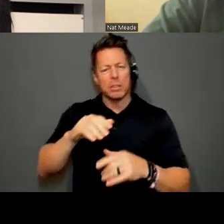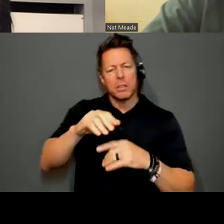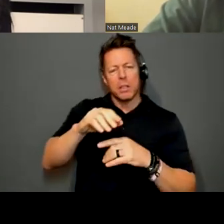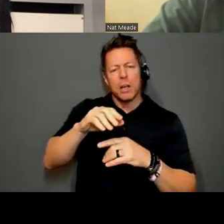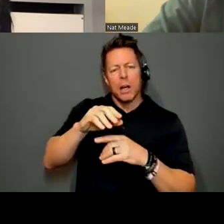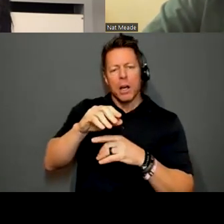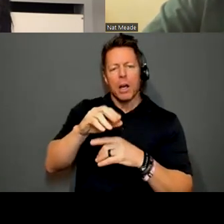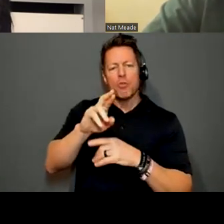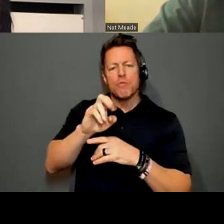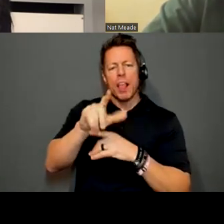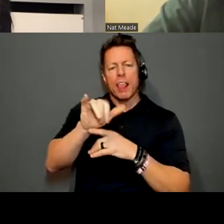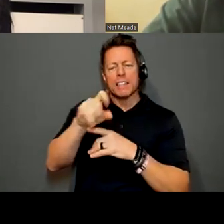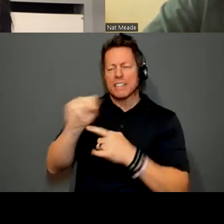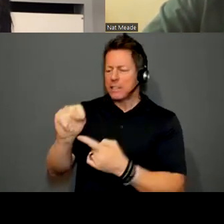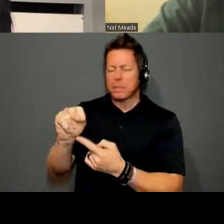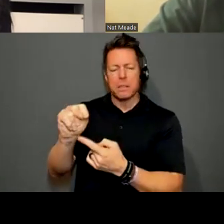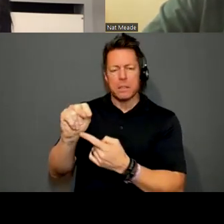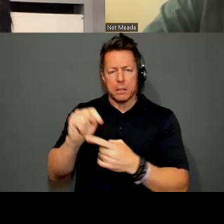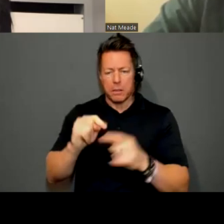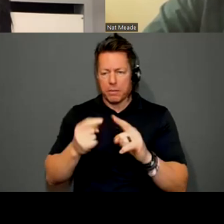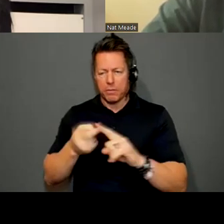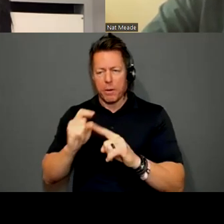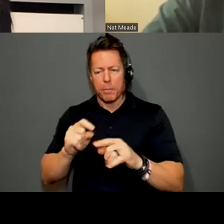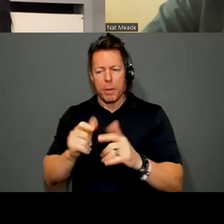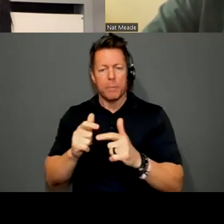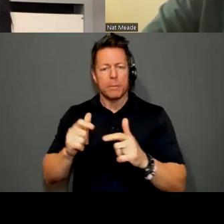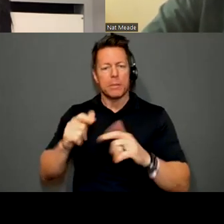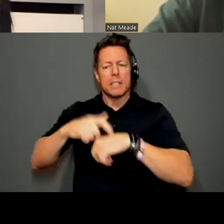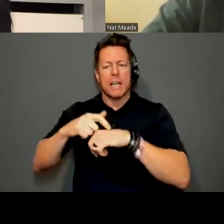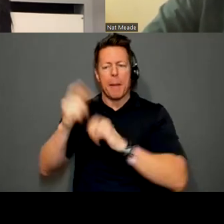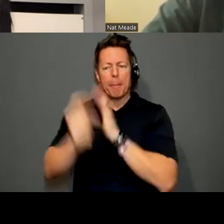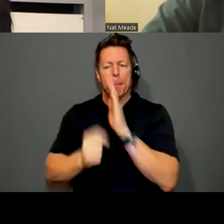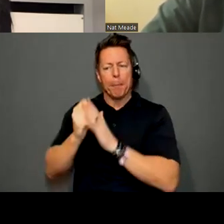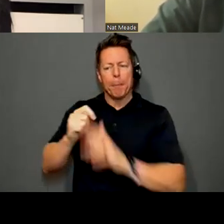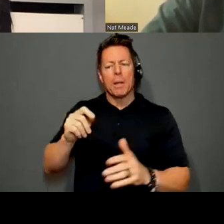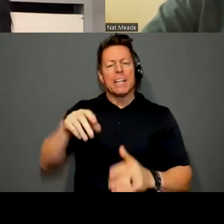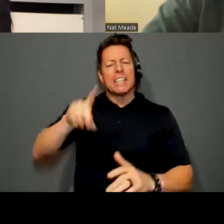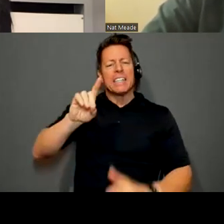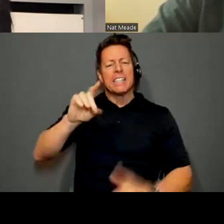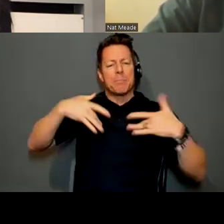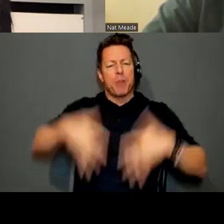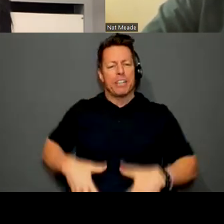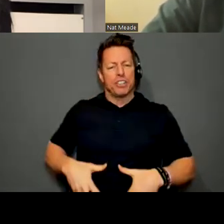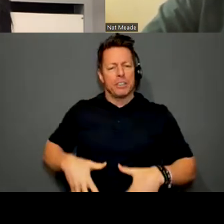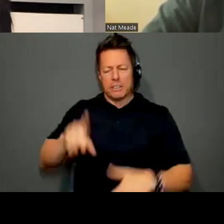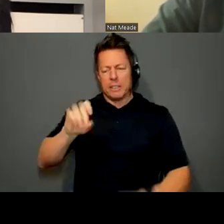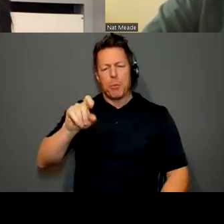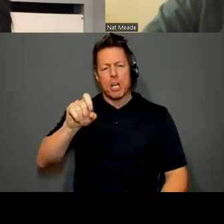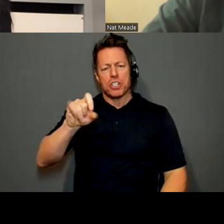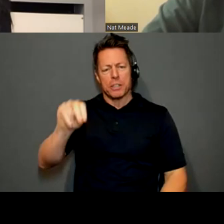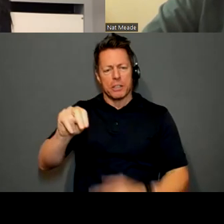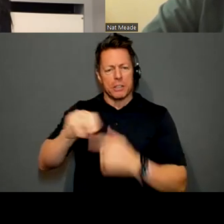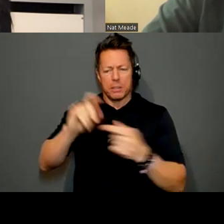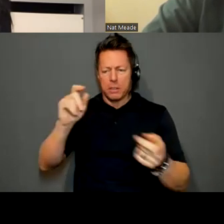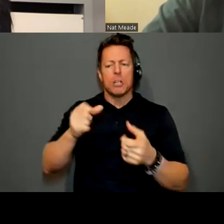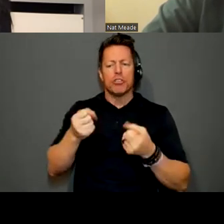artists who came out of a time coming out of the great depression where Americans were really, America was charged with coming, forming a